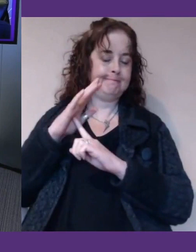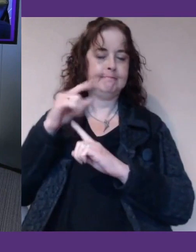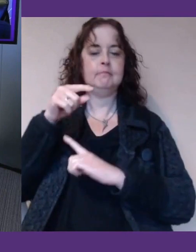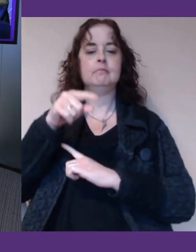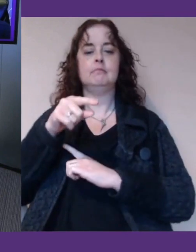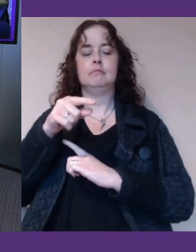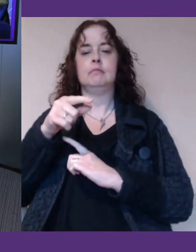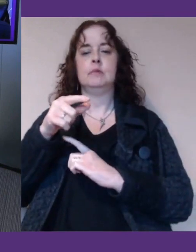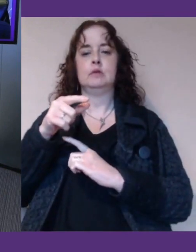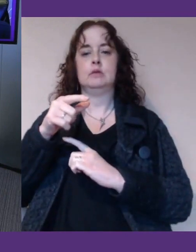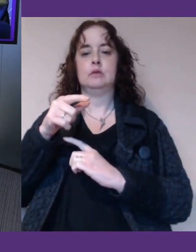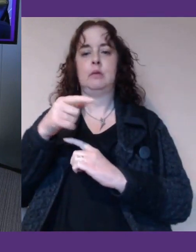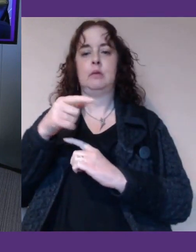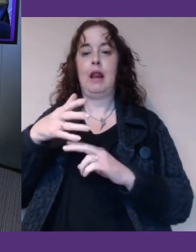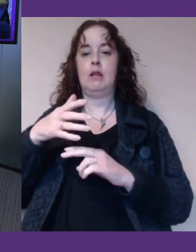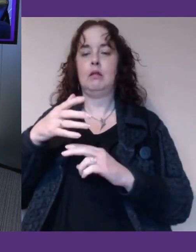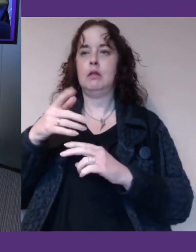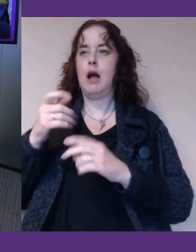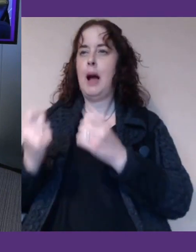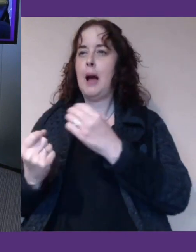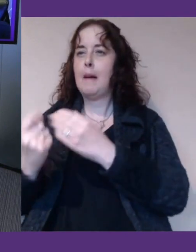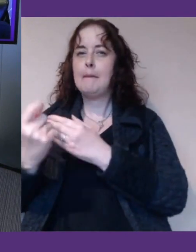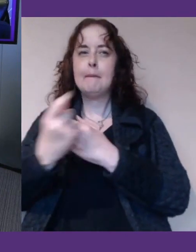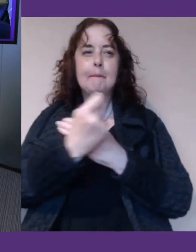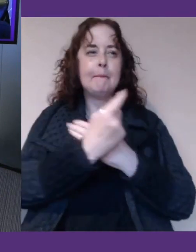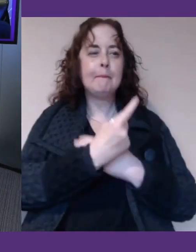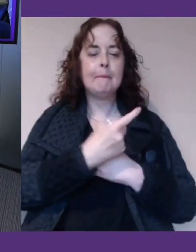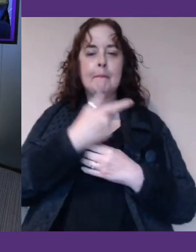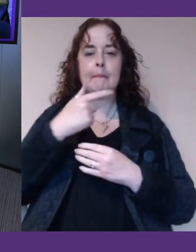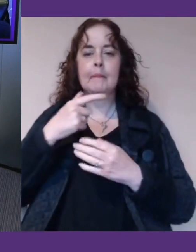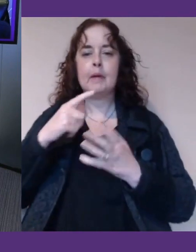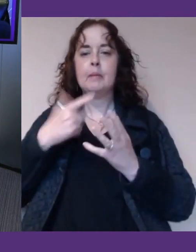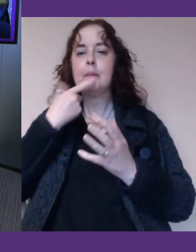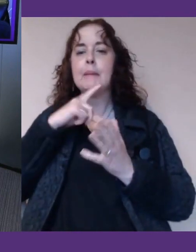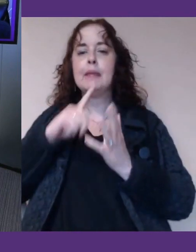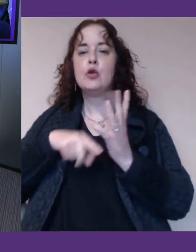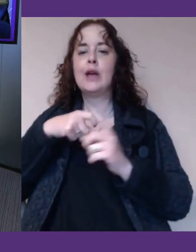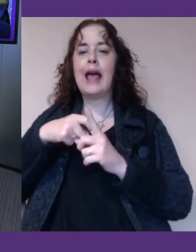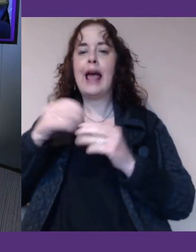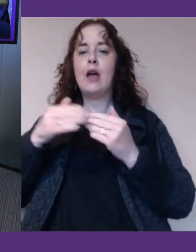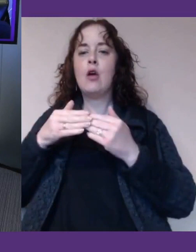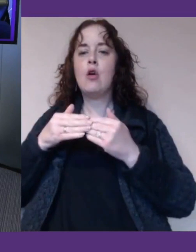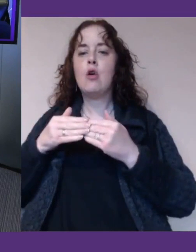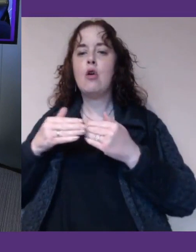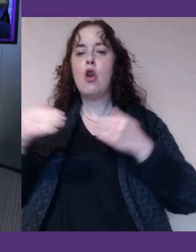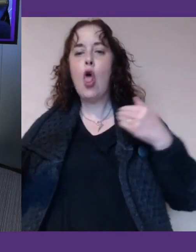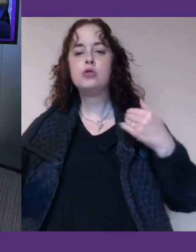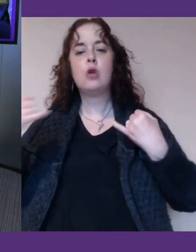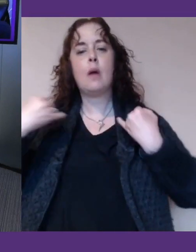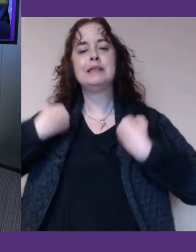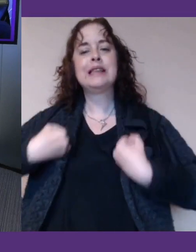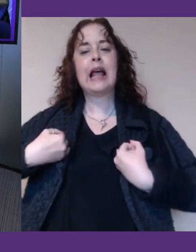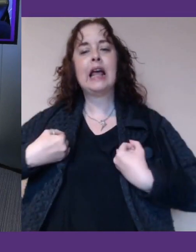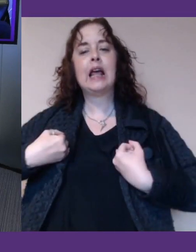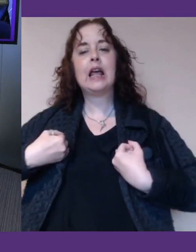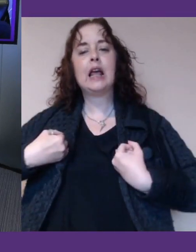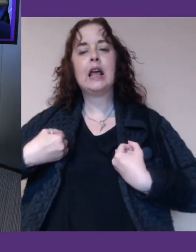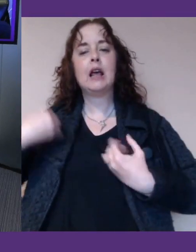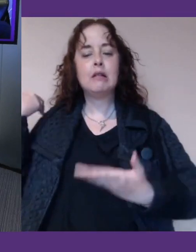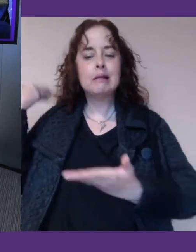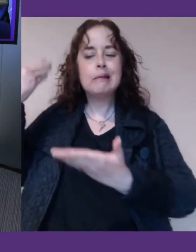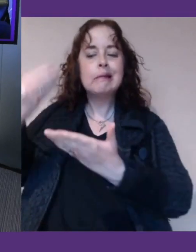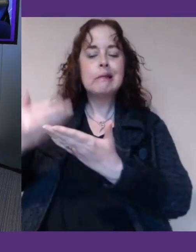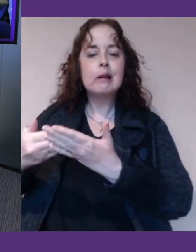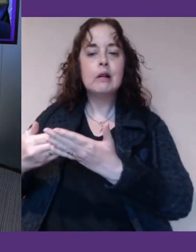record numbers of people in the UK are on long term sick. Many people over